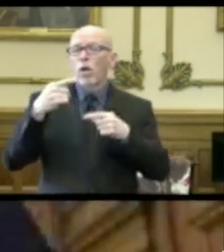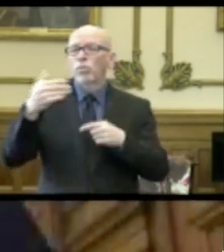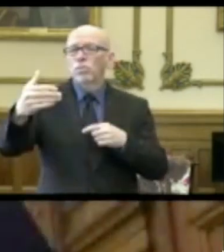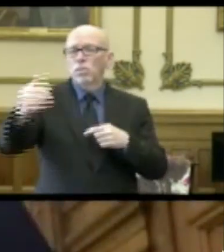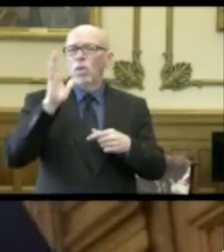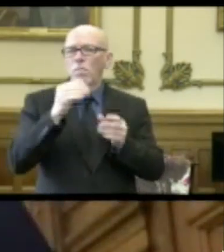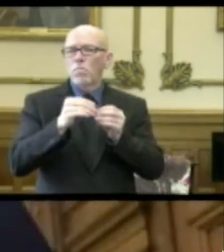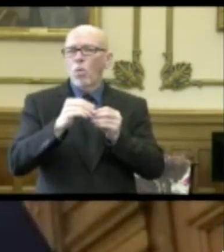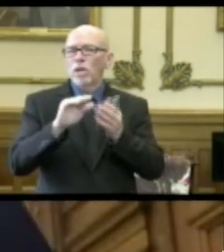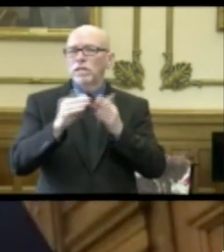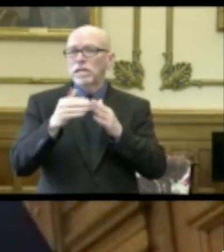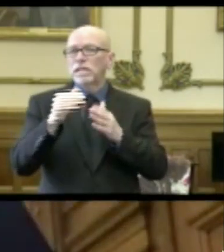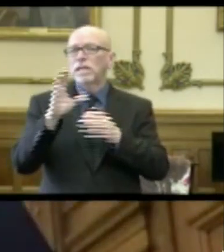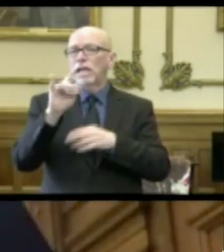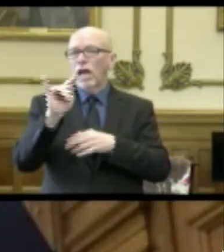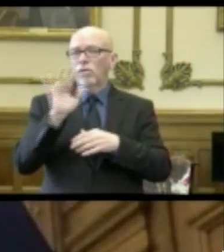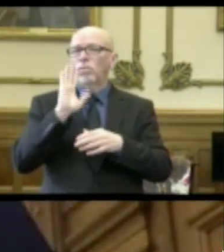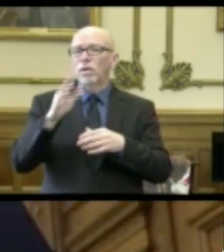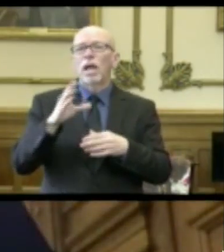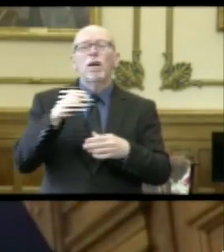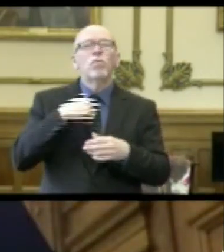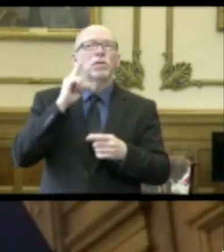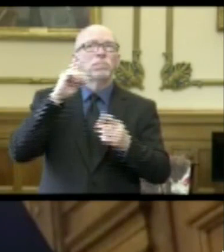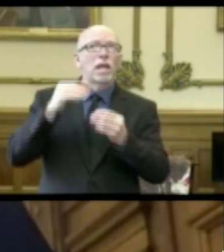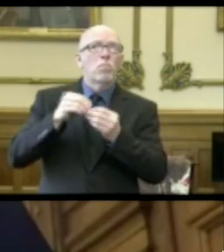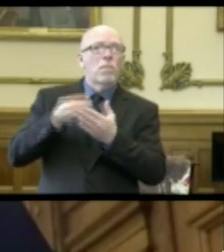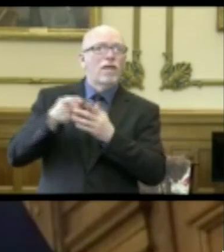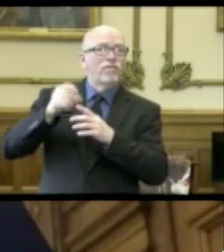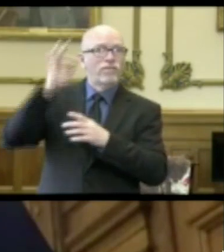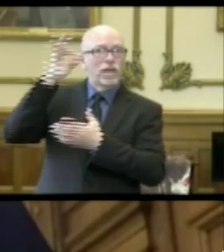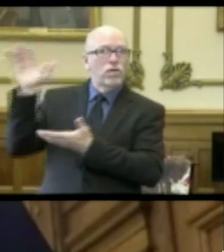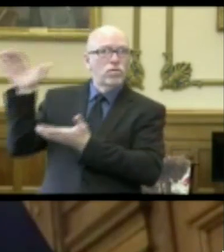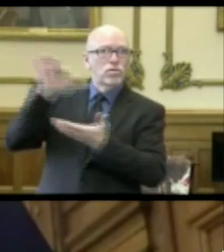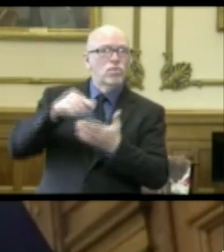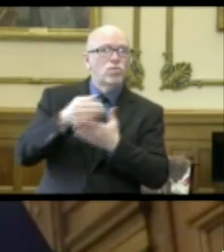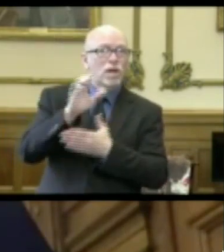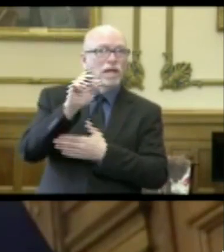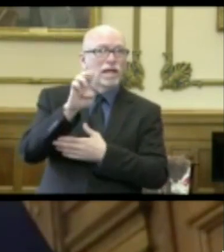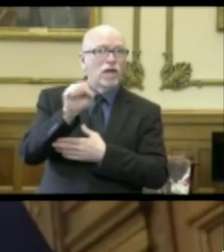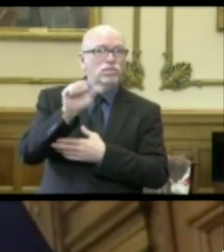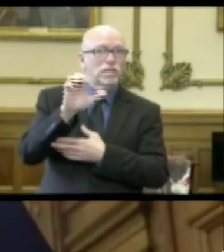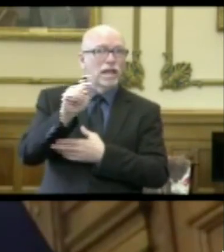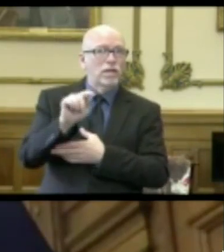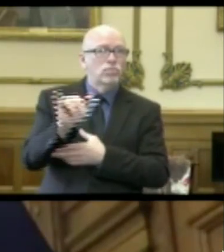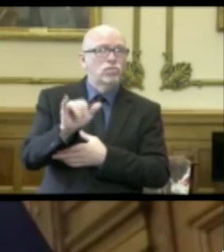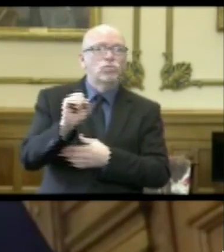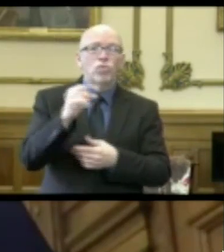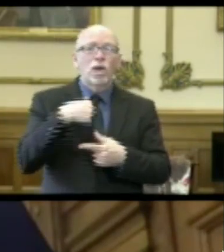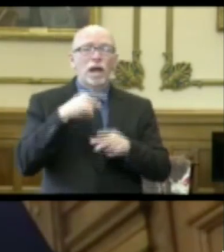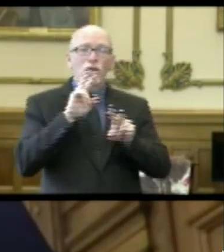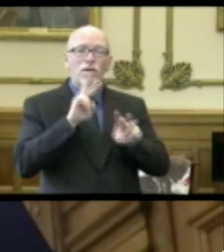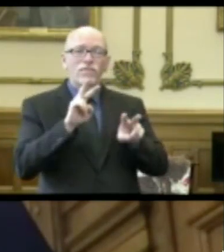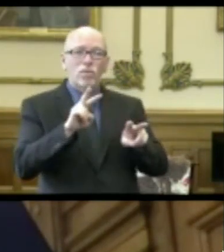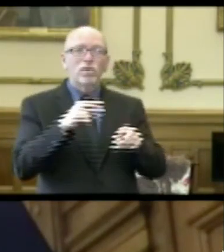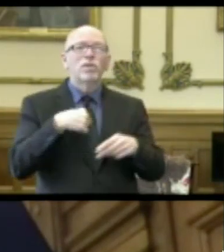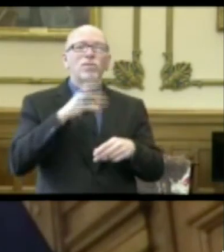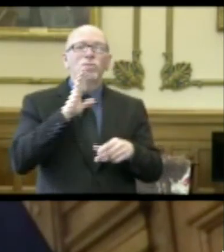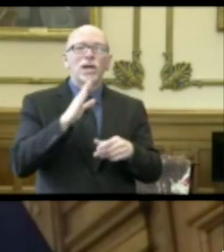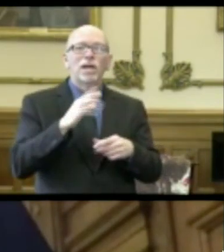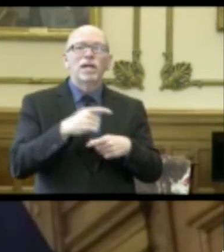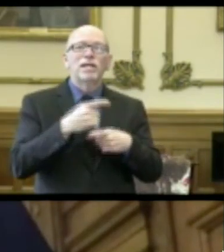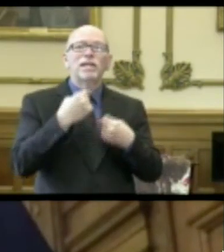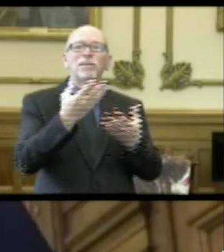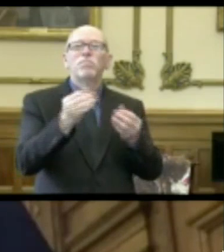ahead, and we expect more funding for the federal government through the CARES Act. So, Governor, I look forward to giving more